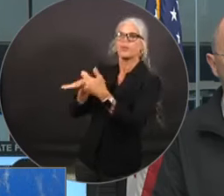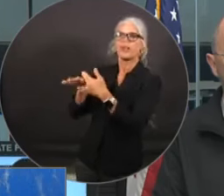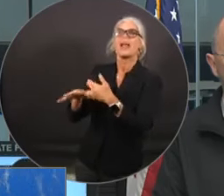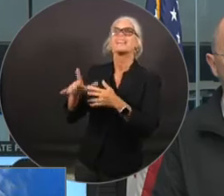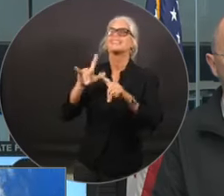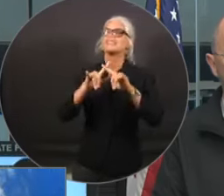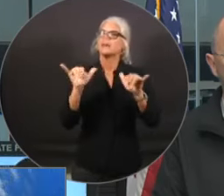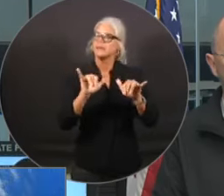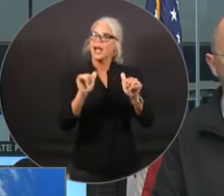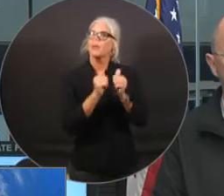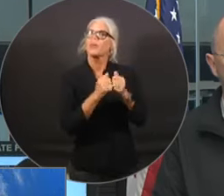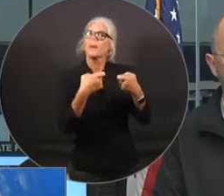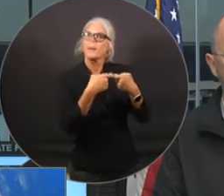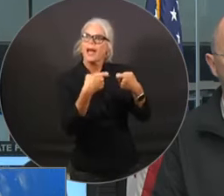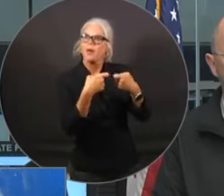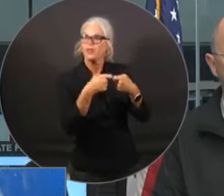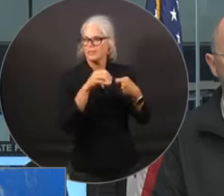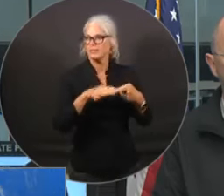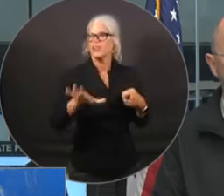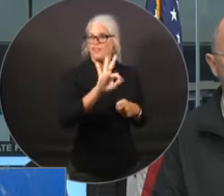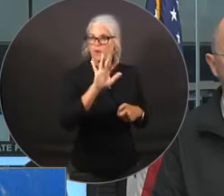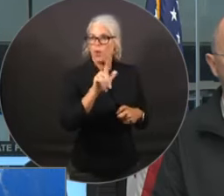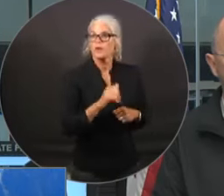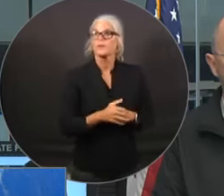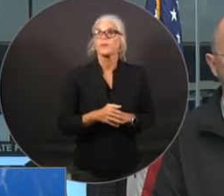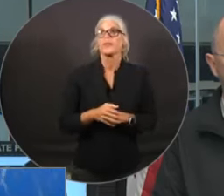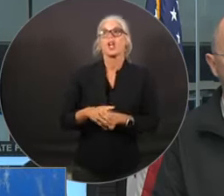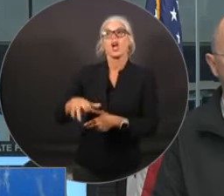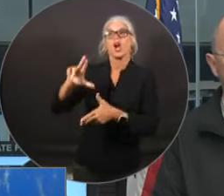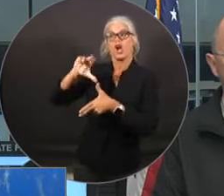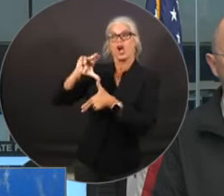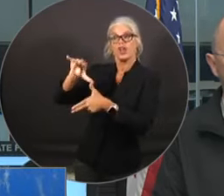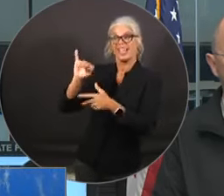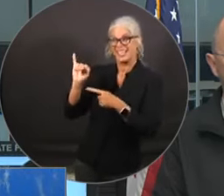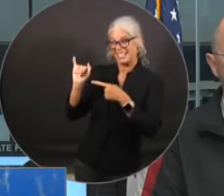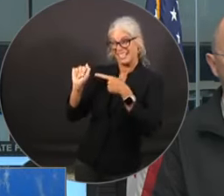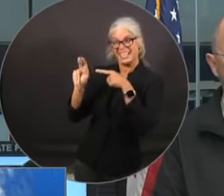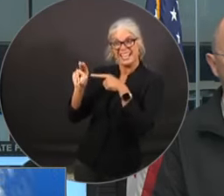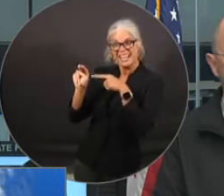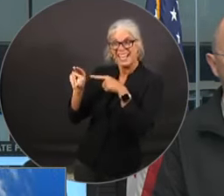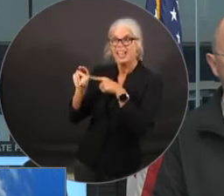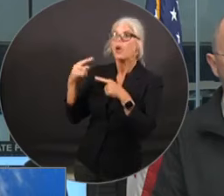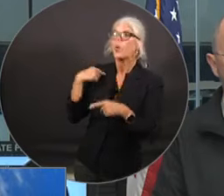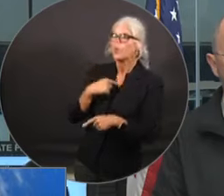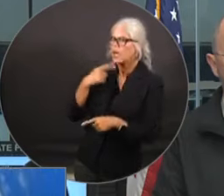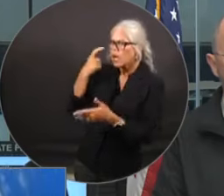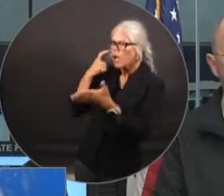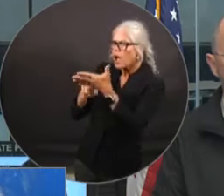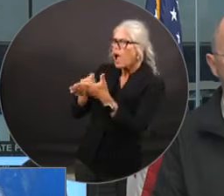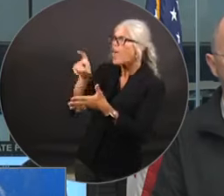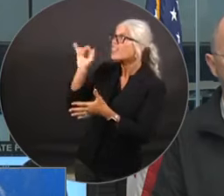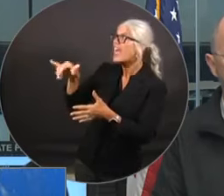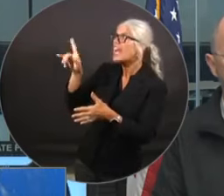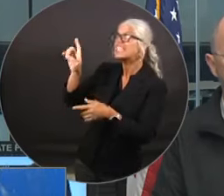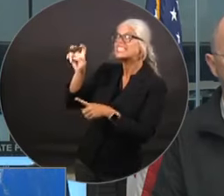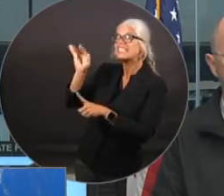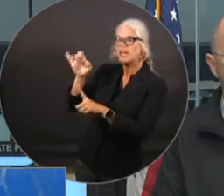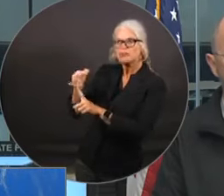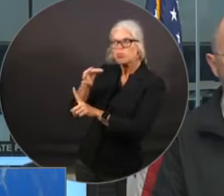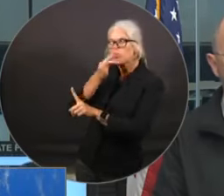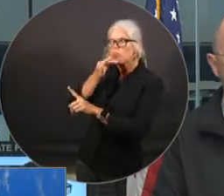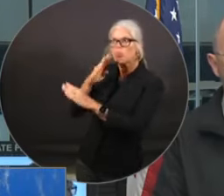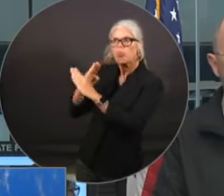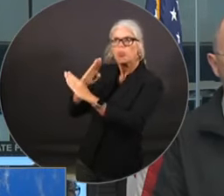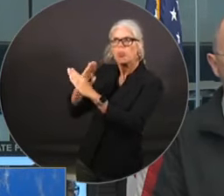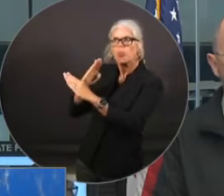When we saw hurricane Ian, the substations that were higher up weren't impacted by the water. made it much easier to effectuate